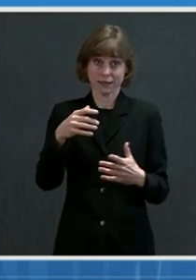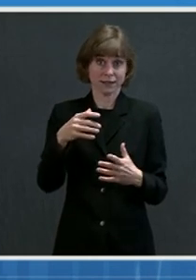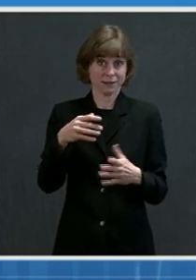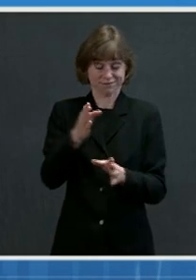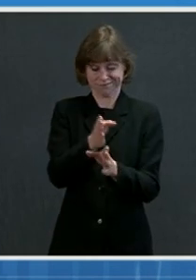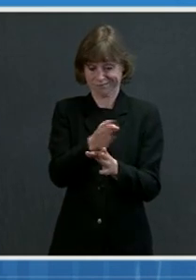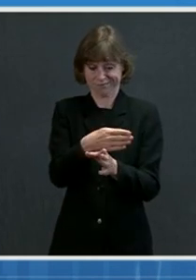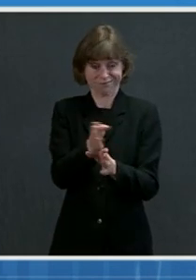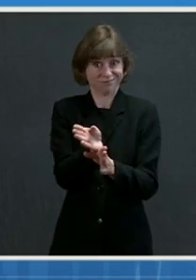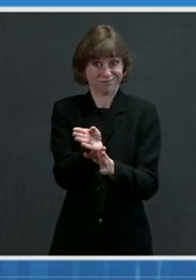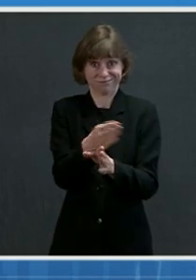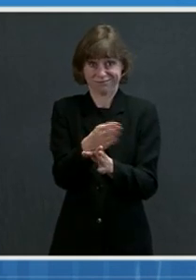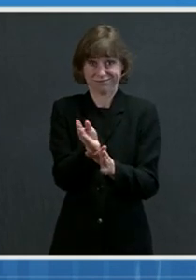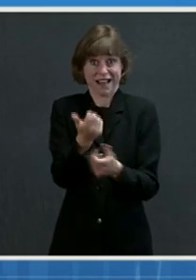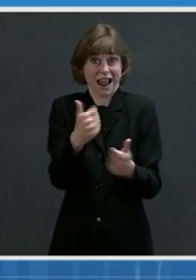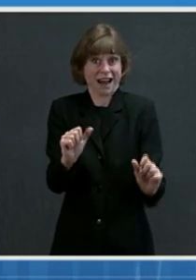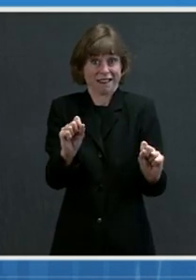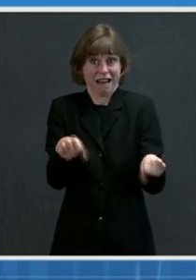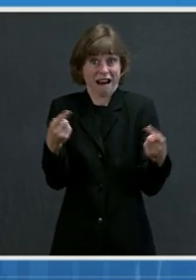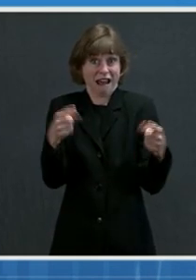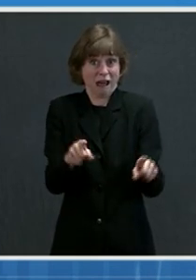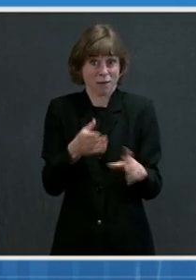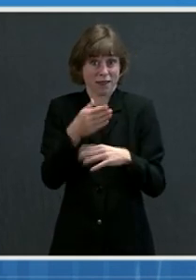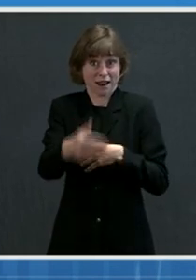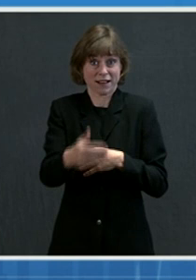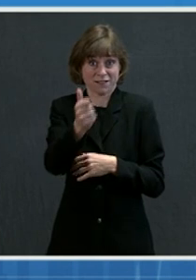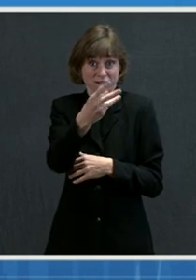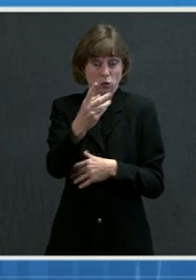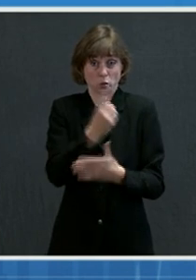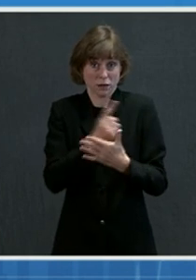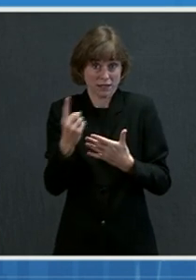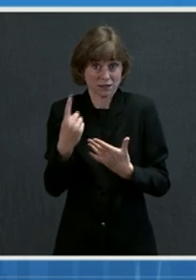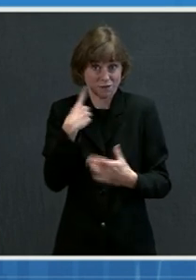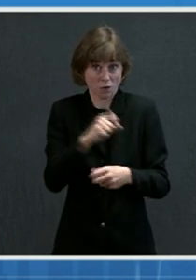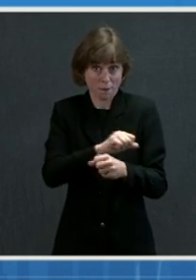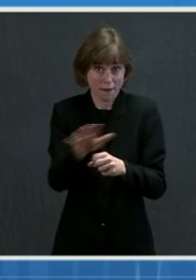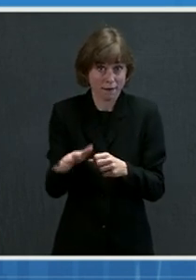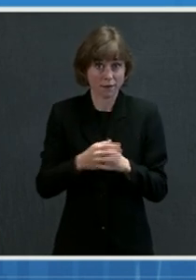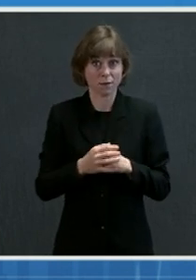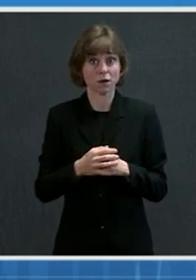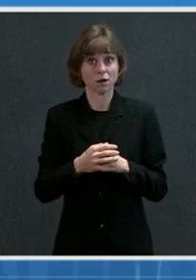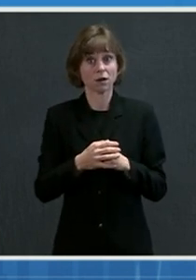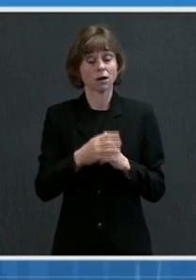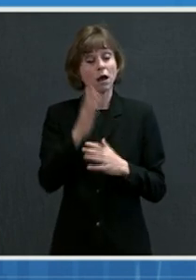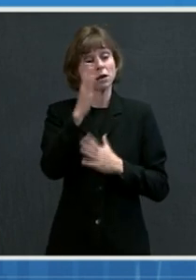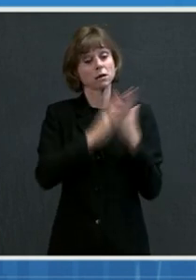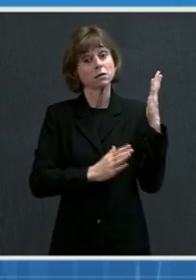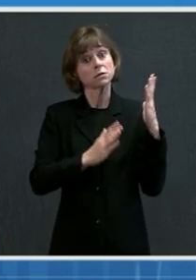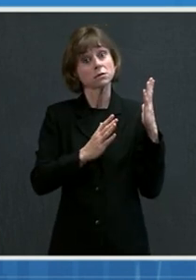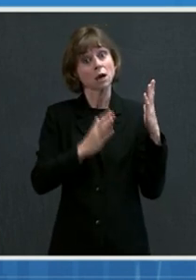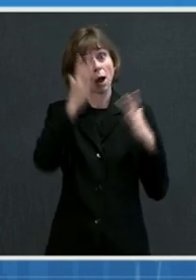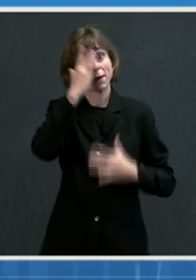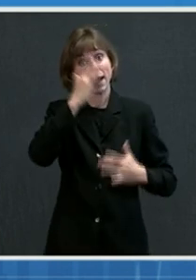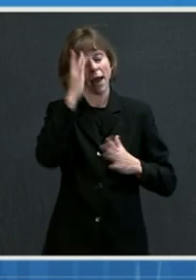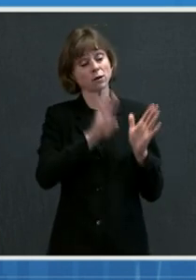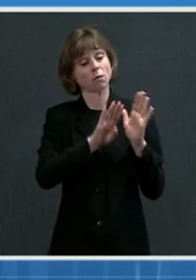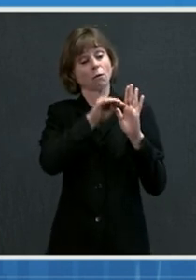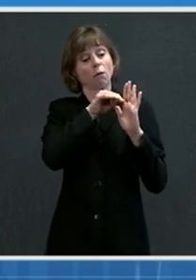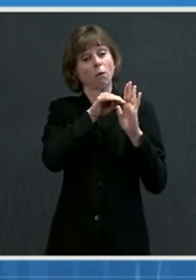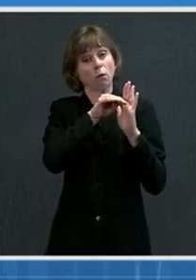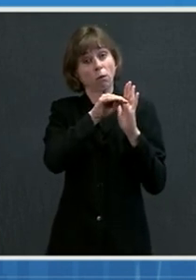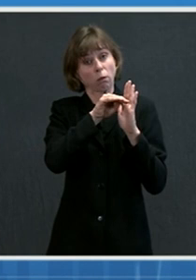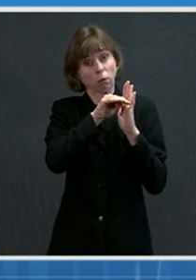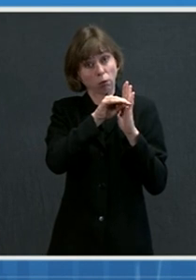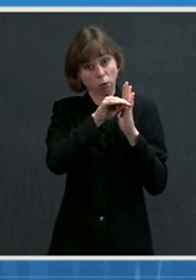next few weeks. On the one hand, cases in the country are leveling off at rates just on the cusp of